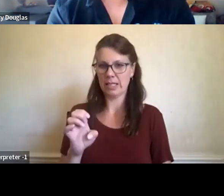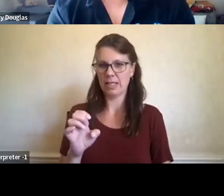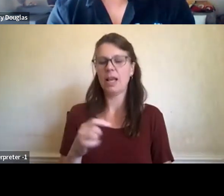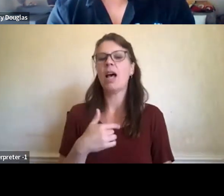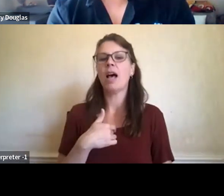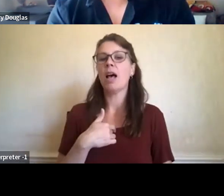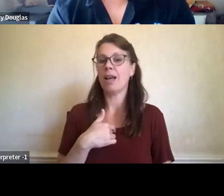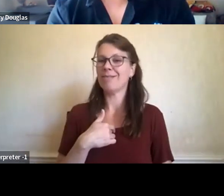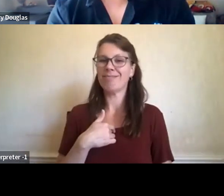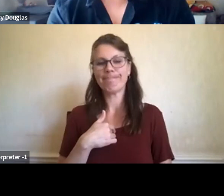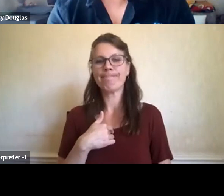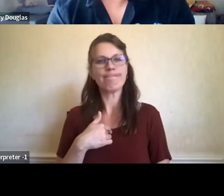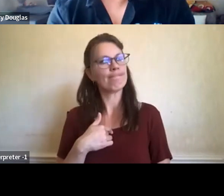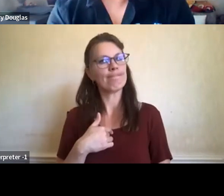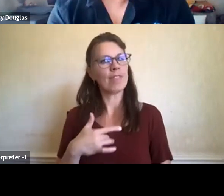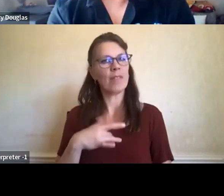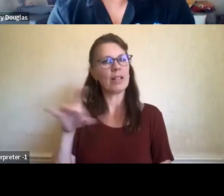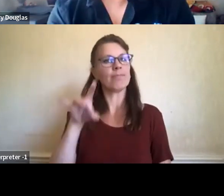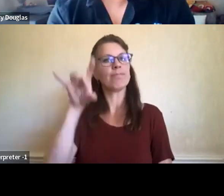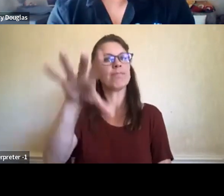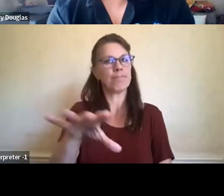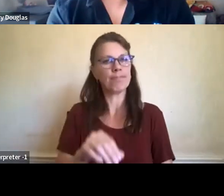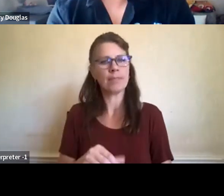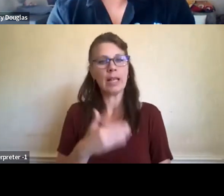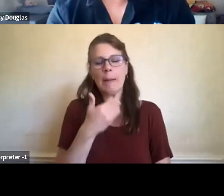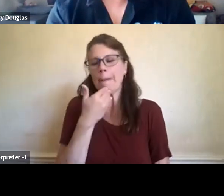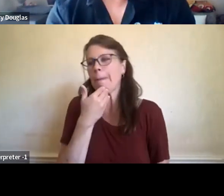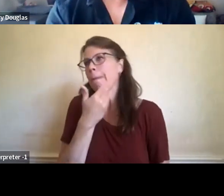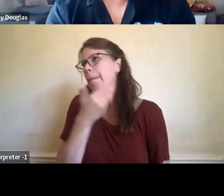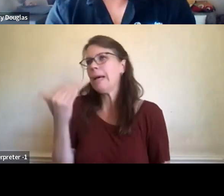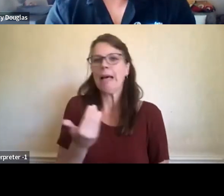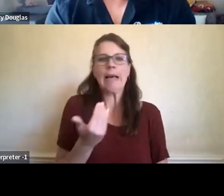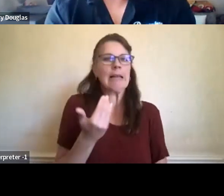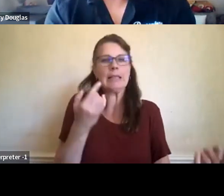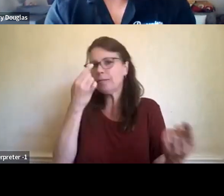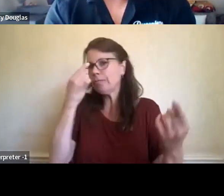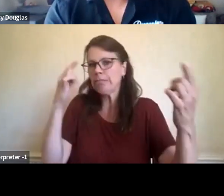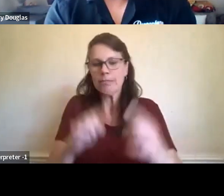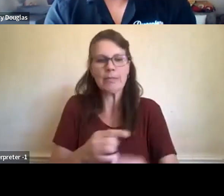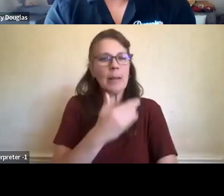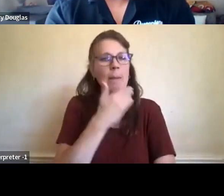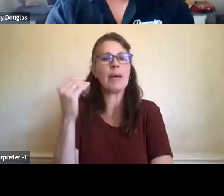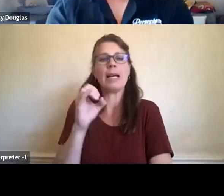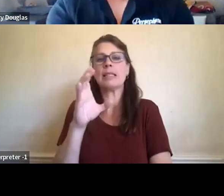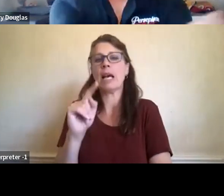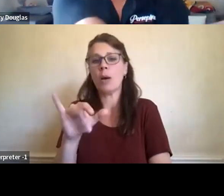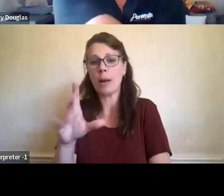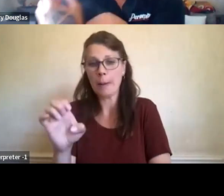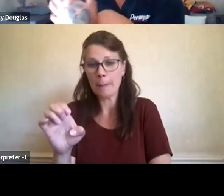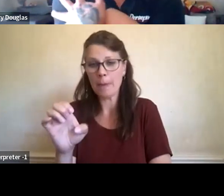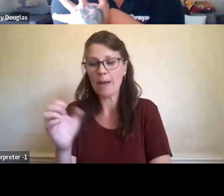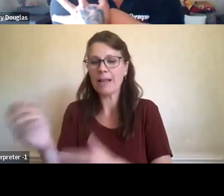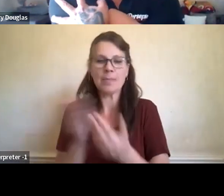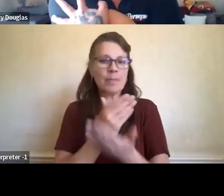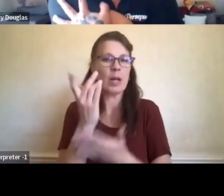with everybody is that the best outcomes of any agreement, any work that you're doing is in partnership with